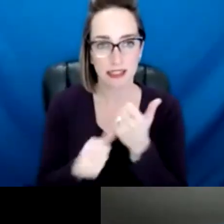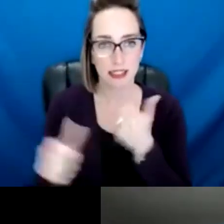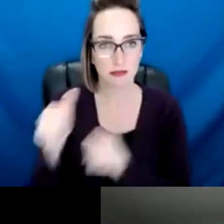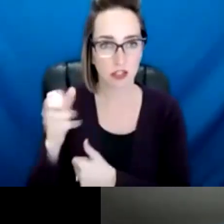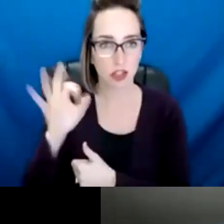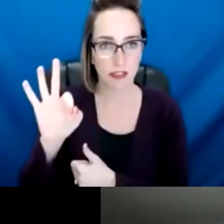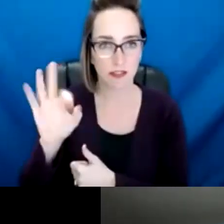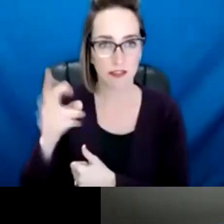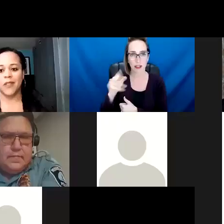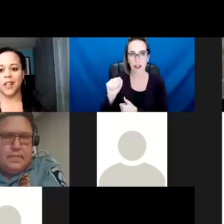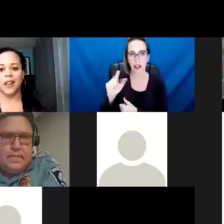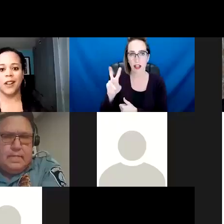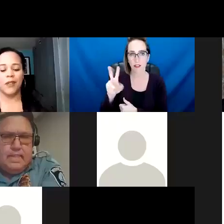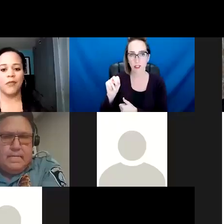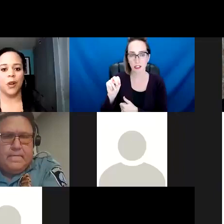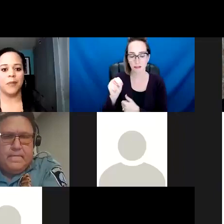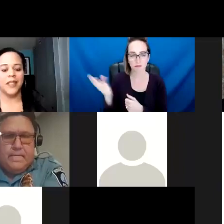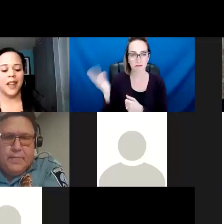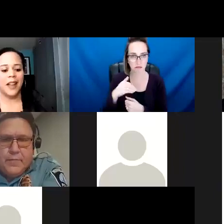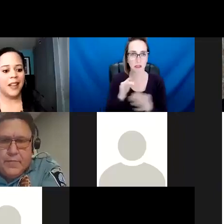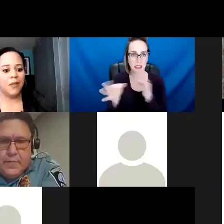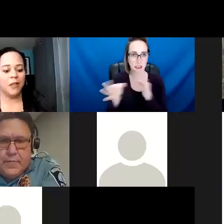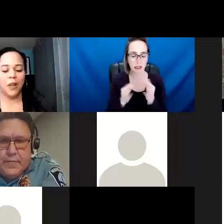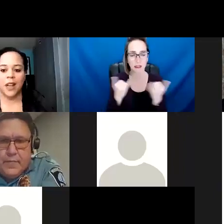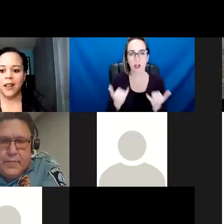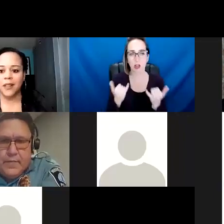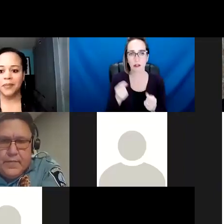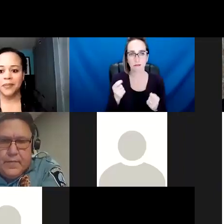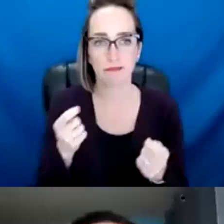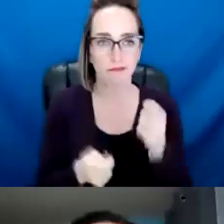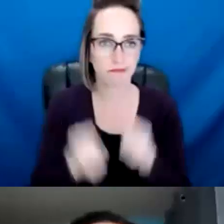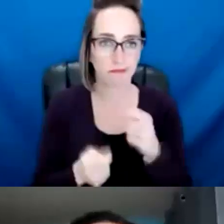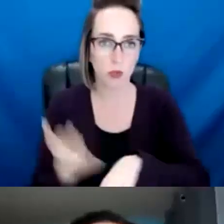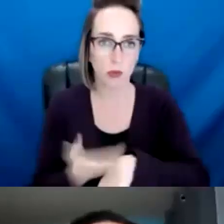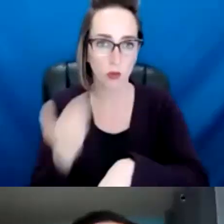to speak a little bit to some of the current reforms that we're working on.